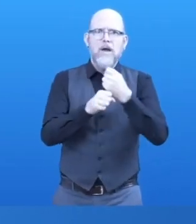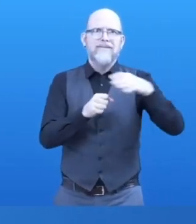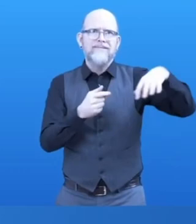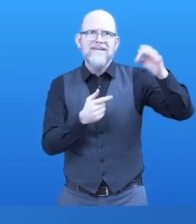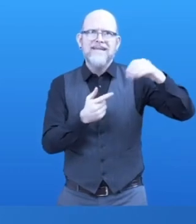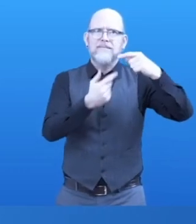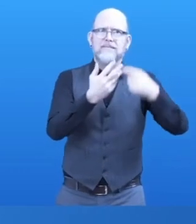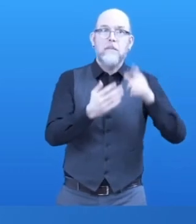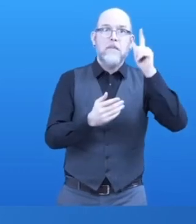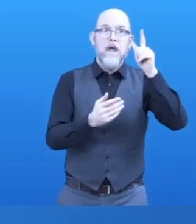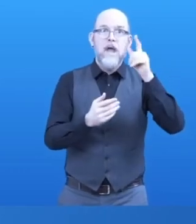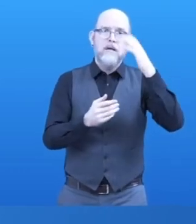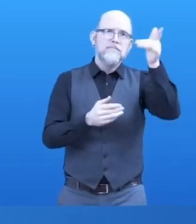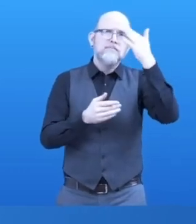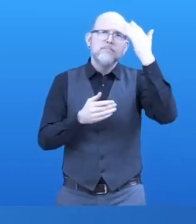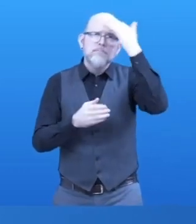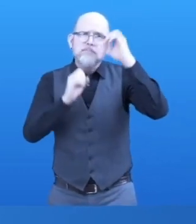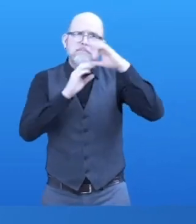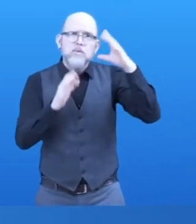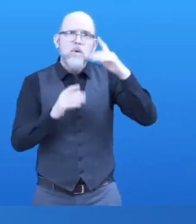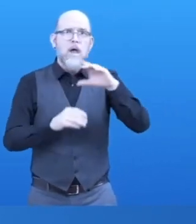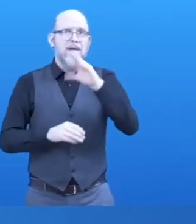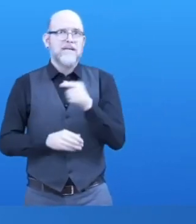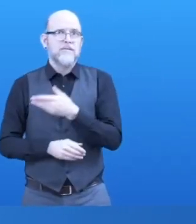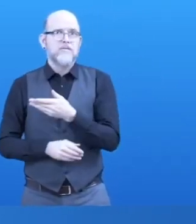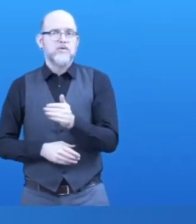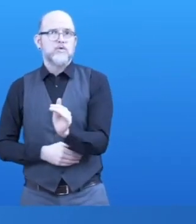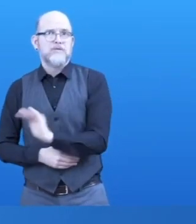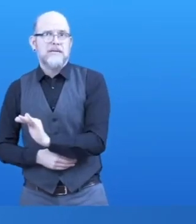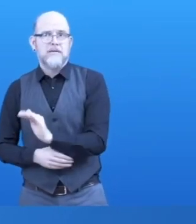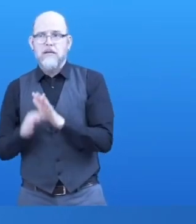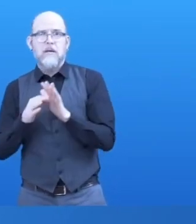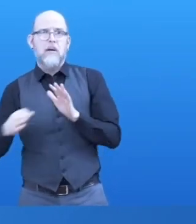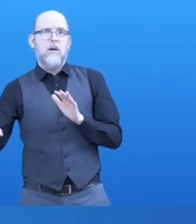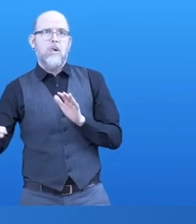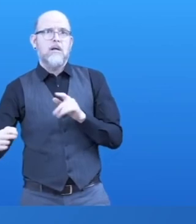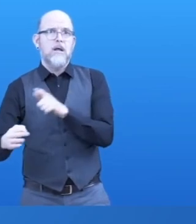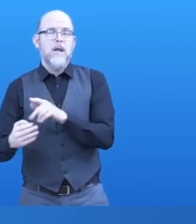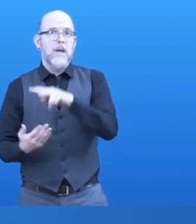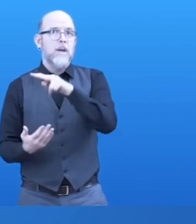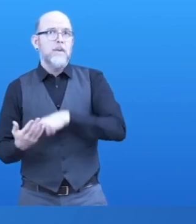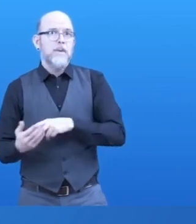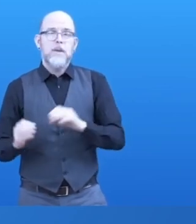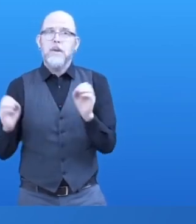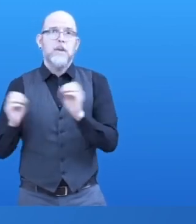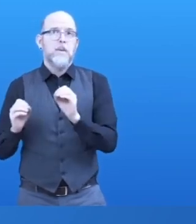African village. Without literacy, your future is bleak. You were told that 200 years ago Louis Braille invented a